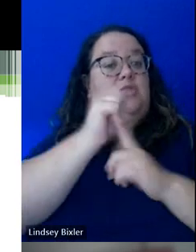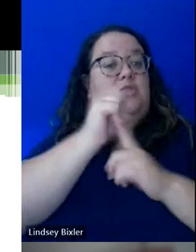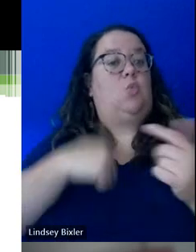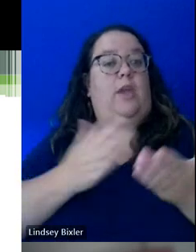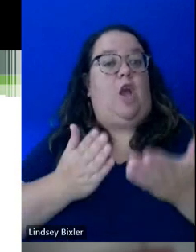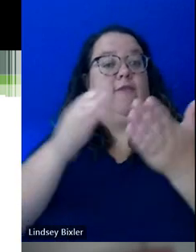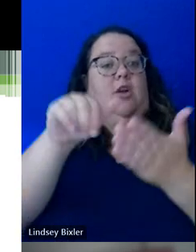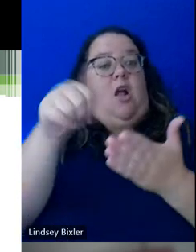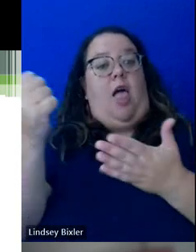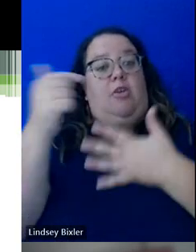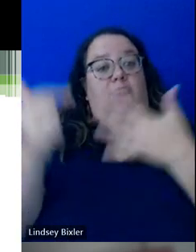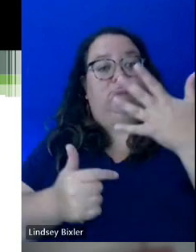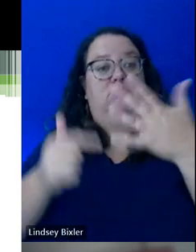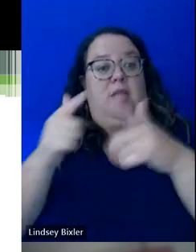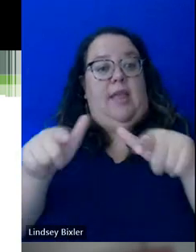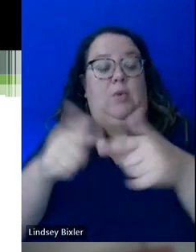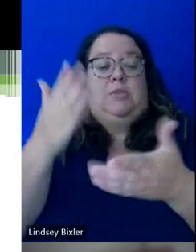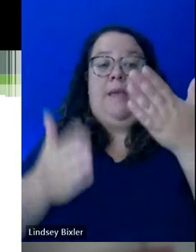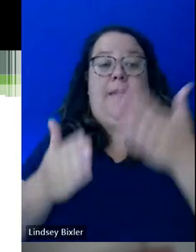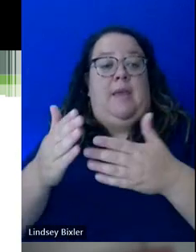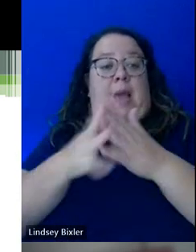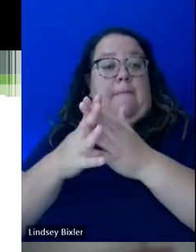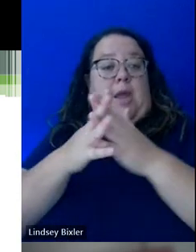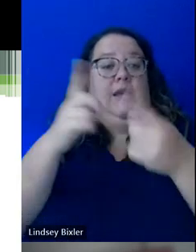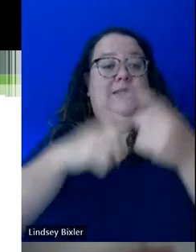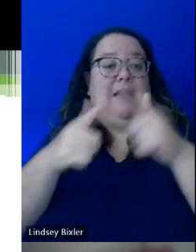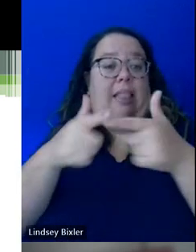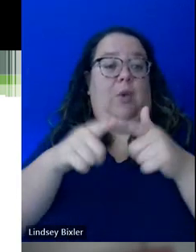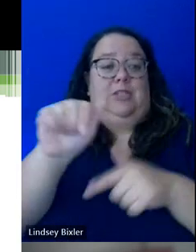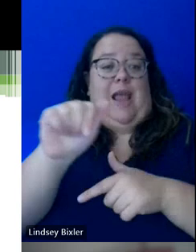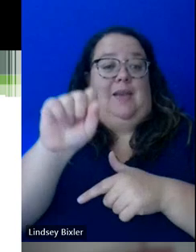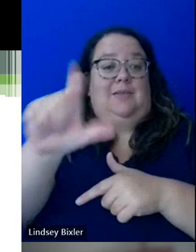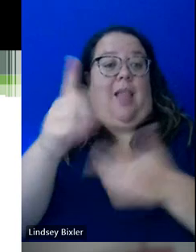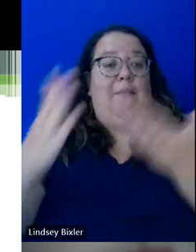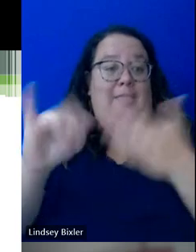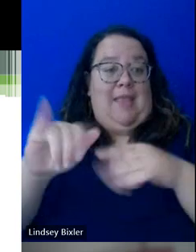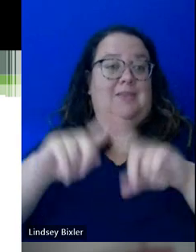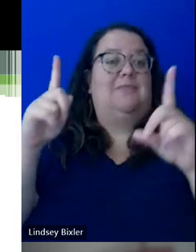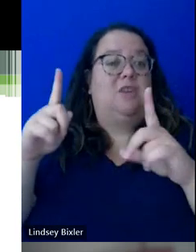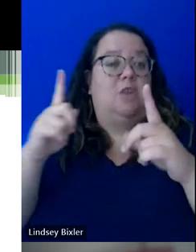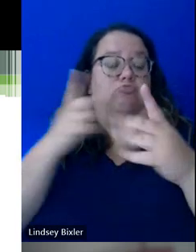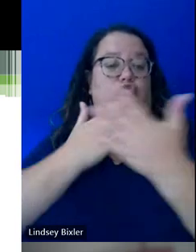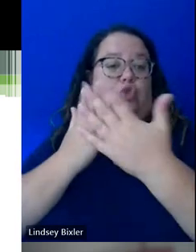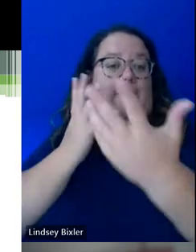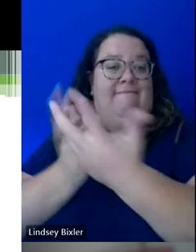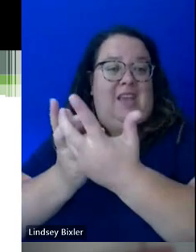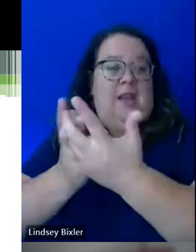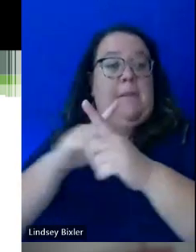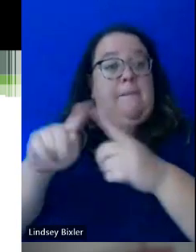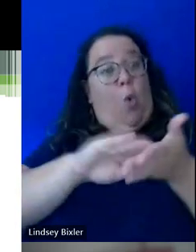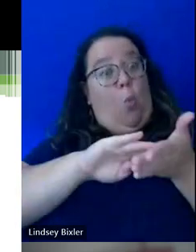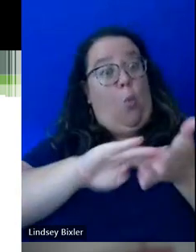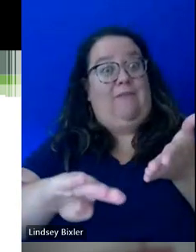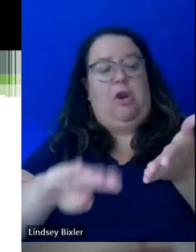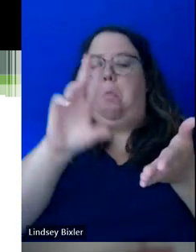maybe American Sign Language might be something different. But there's, there's not going to be a waiver that we put in because they